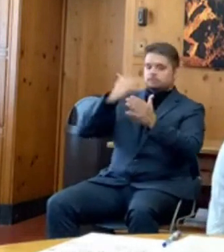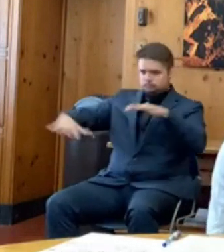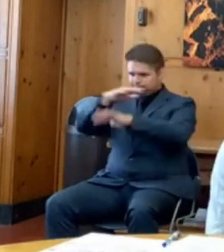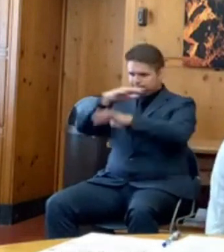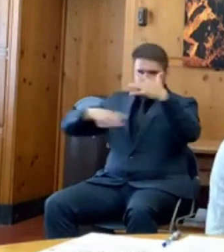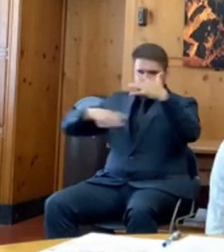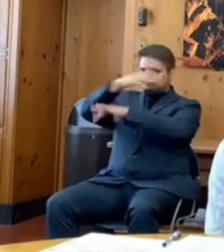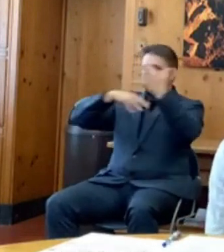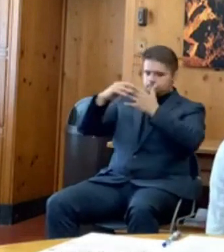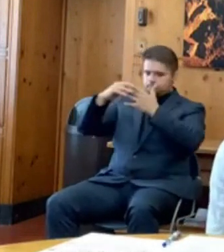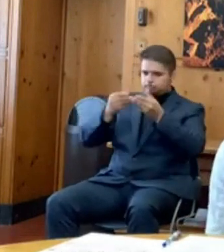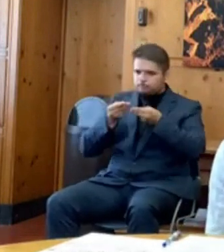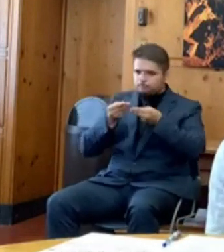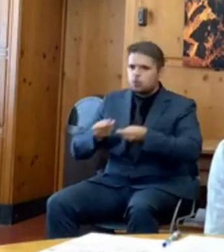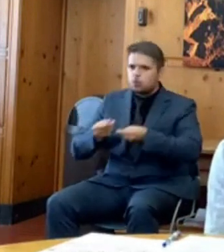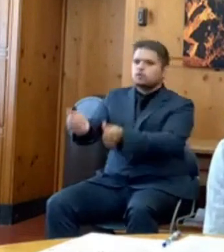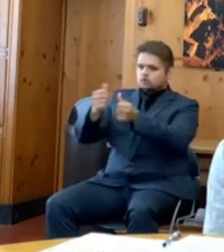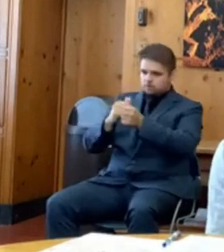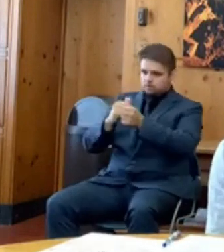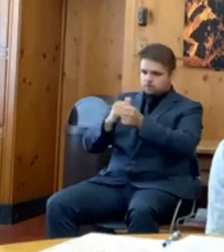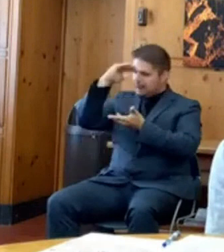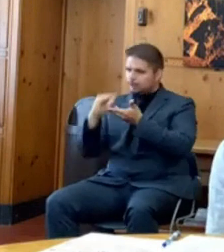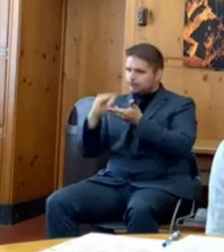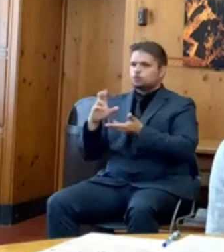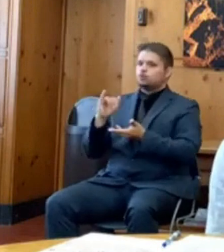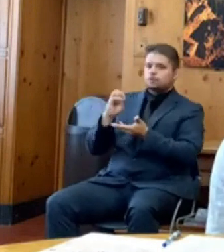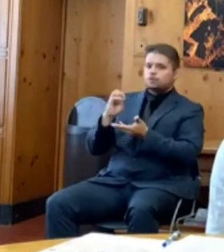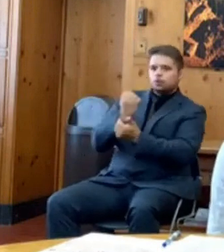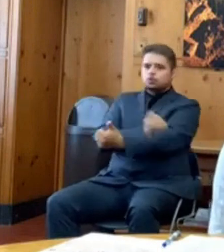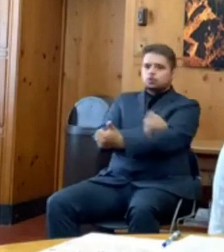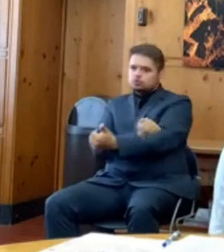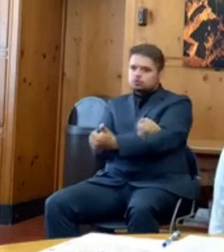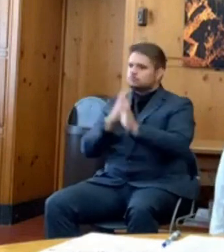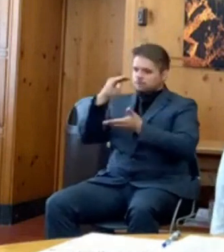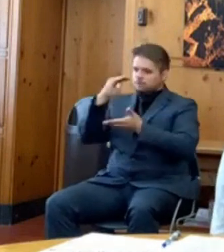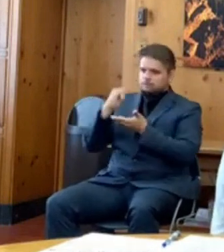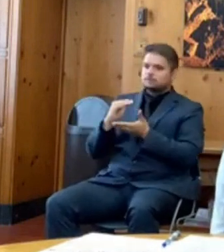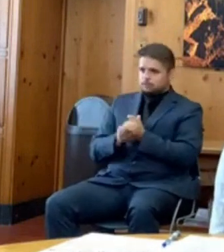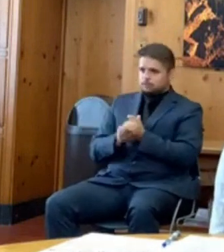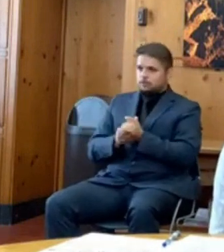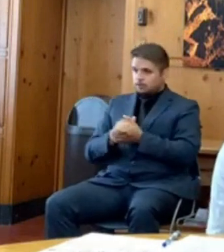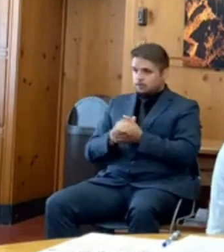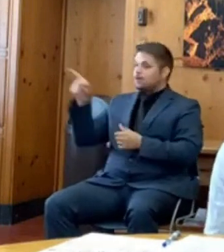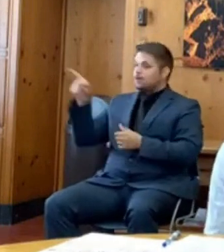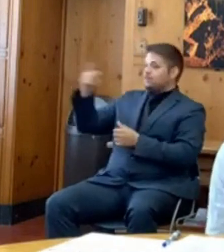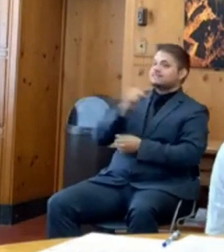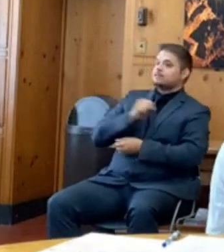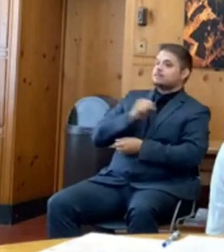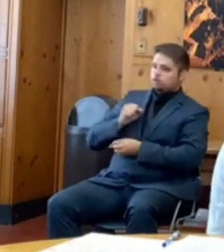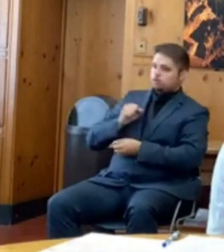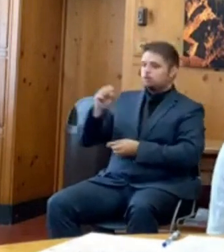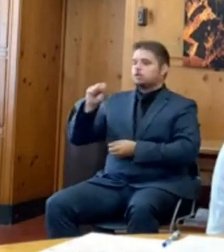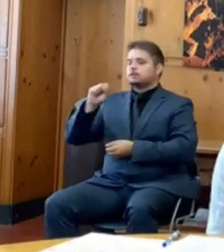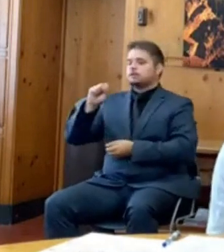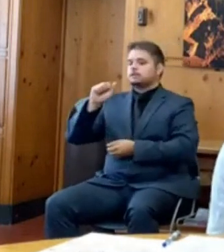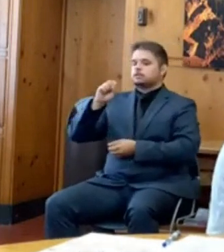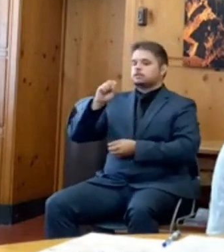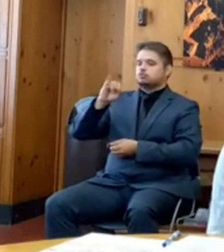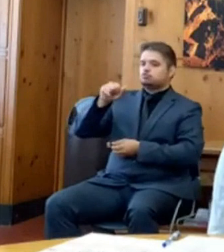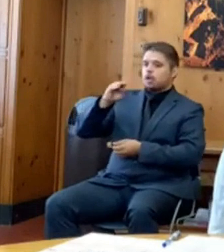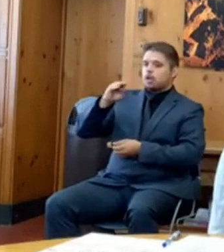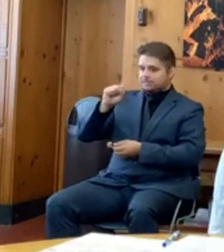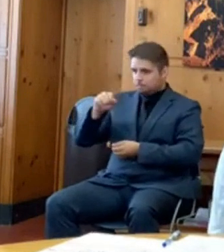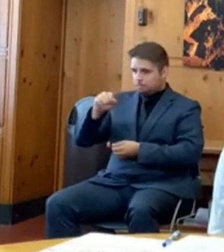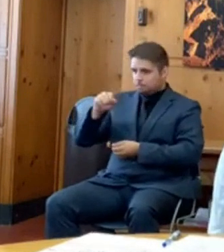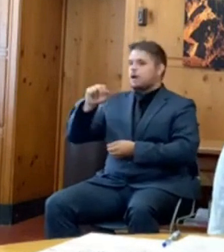lawmakers, in particular Senator James Manning and Representative Janelle Bynum, worked diligently for weeks